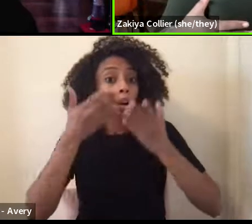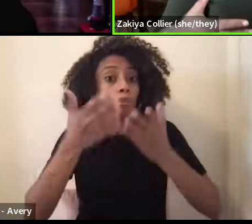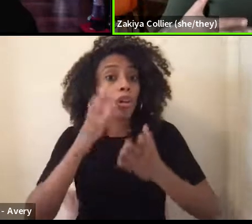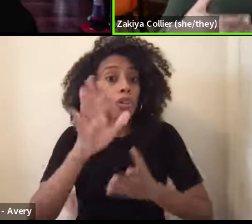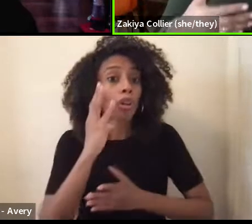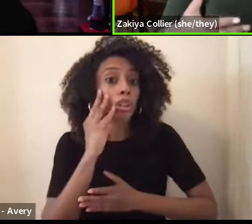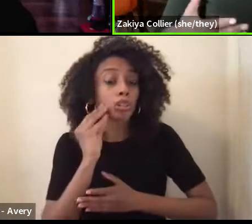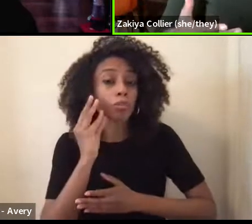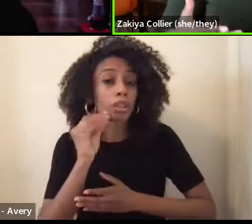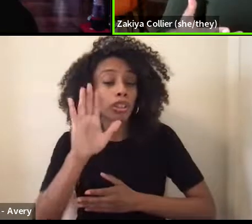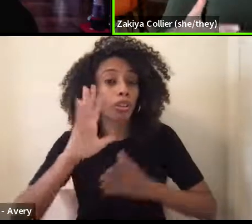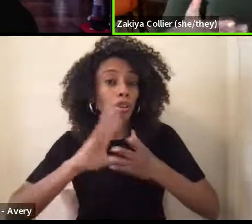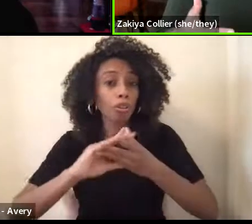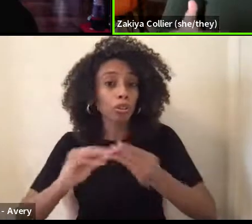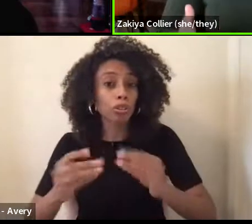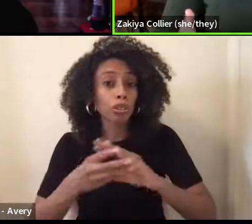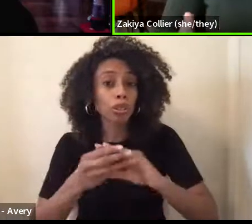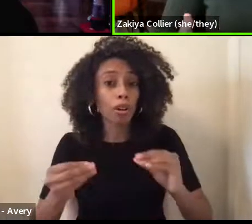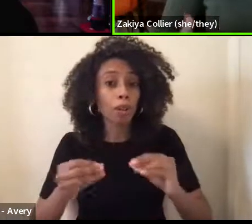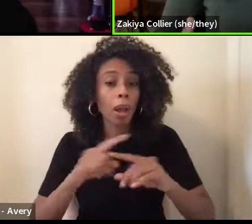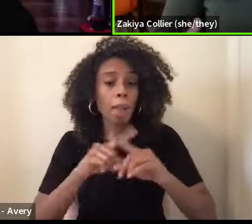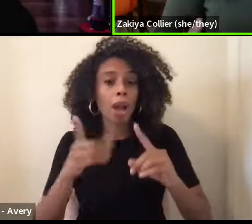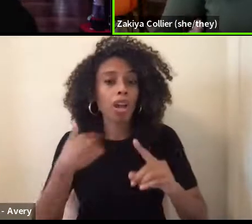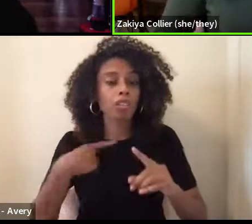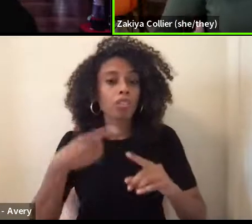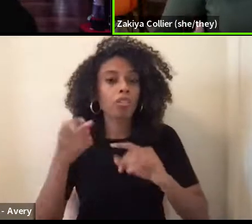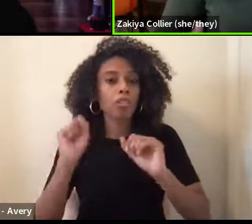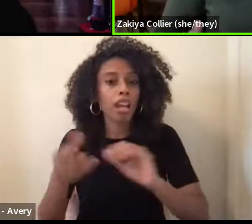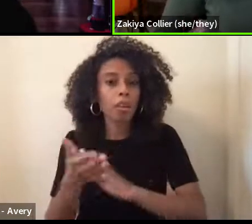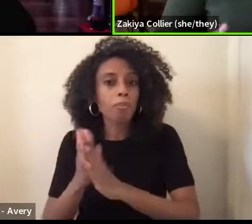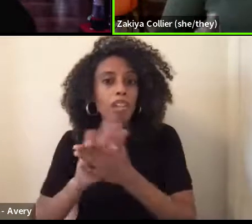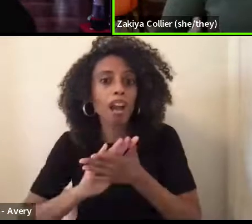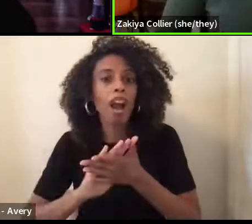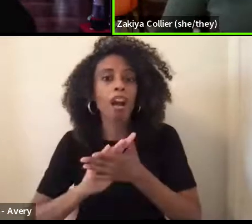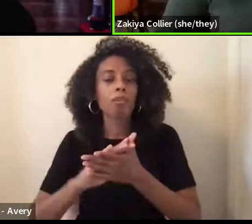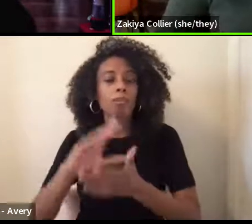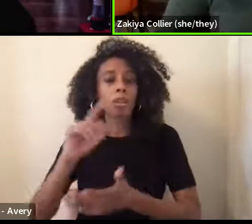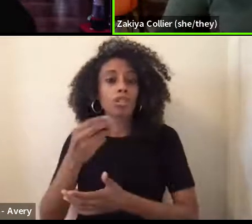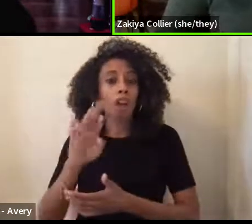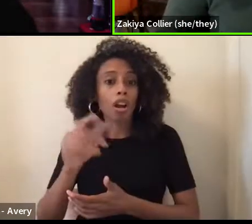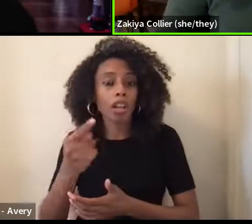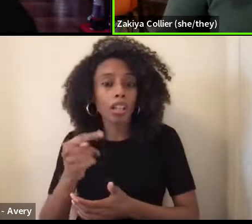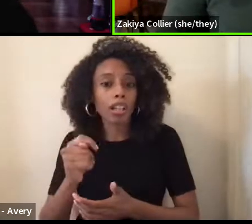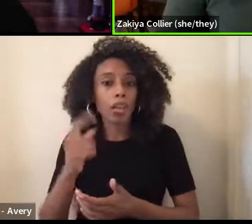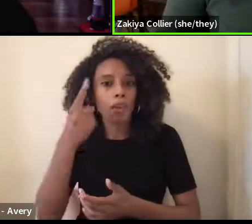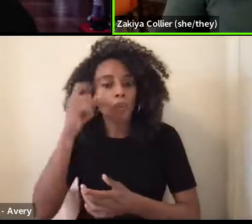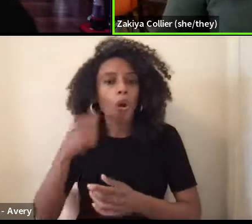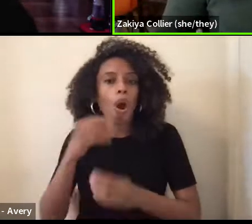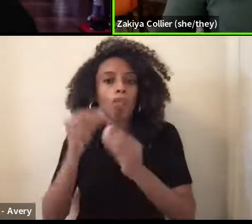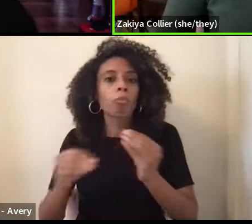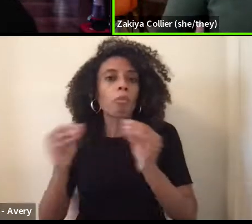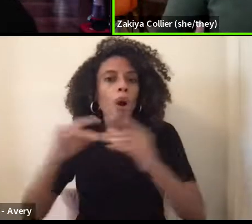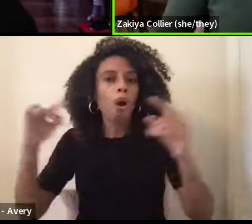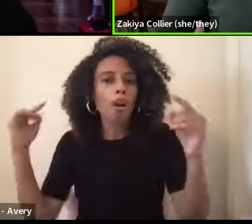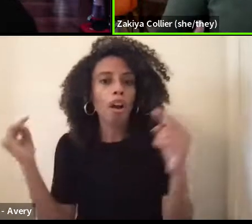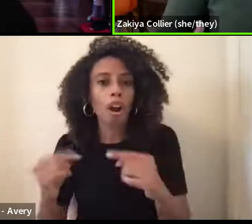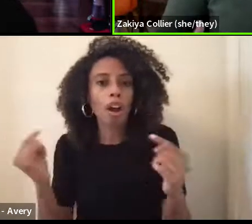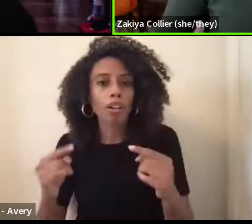you could also be become a target for more harm by providing your counter story. Um,